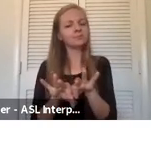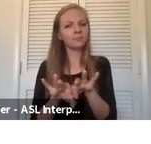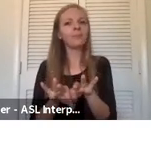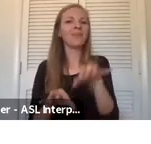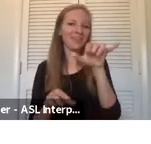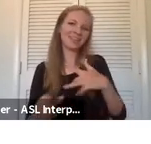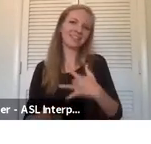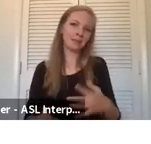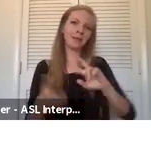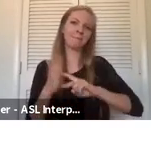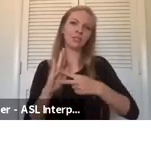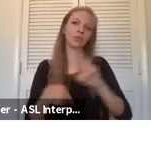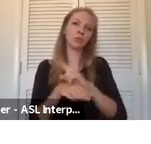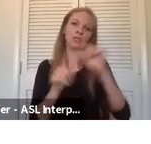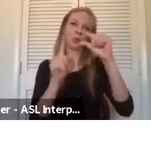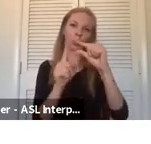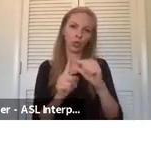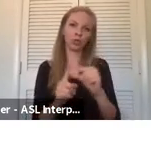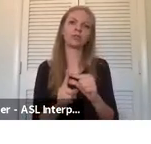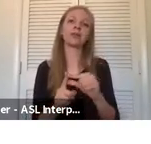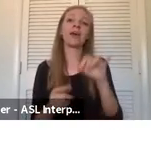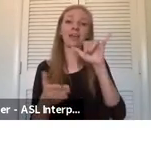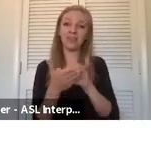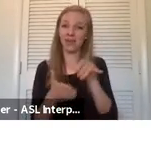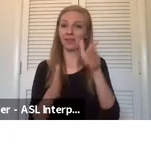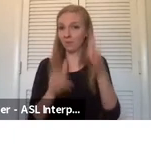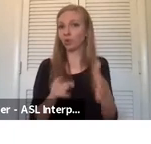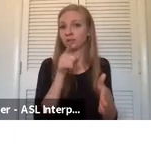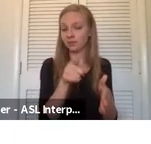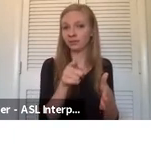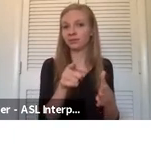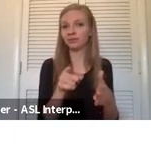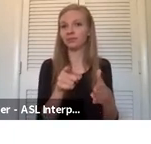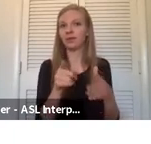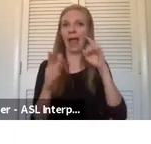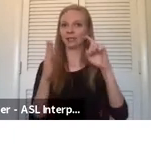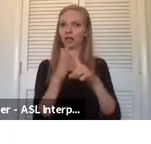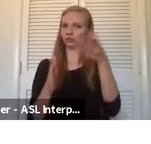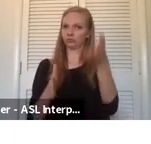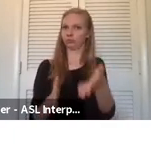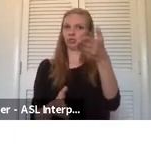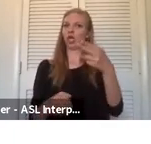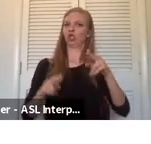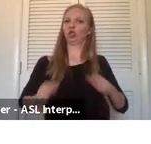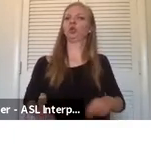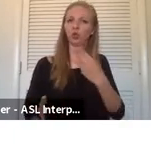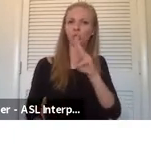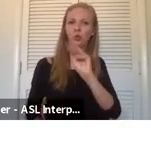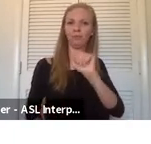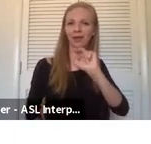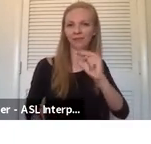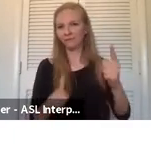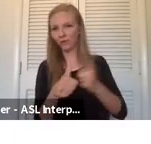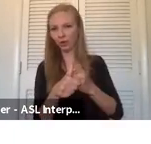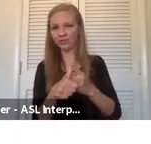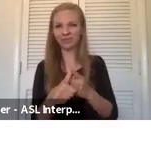typically using words that put the person or acknowledge the person as a human being first instead of making them